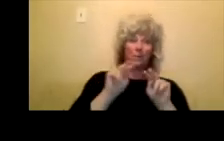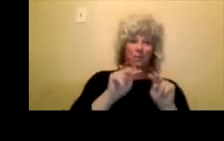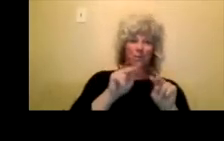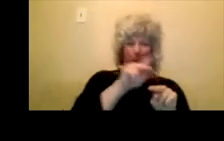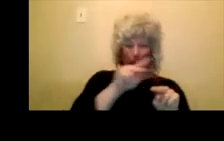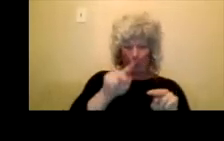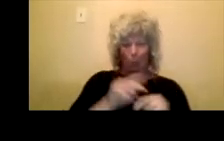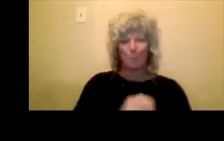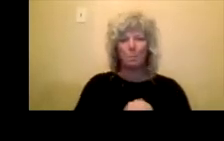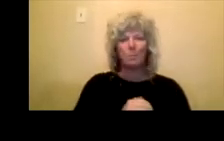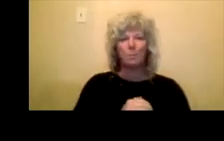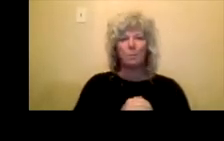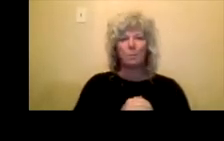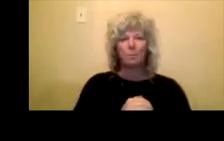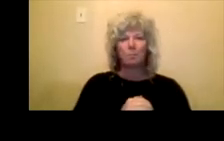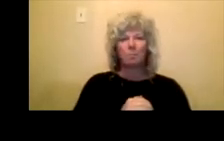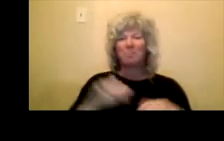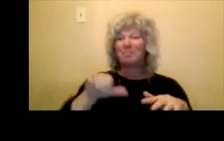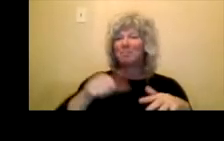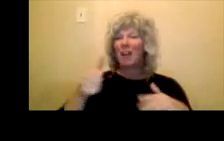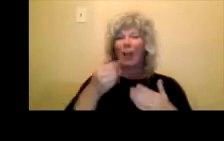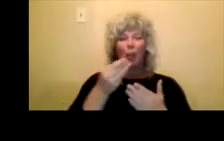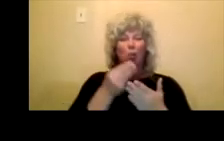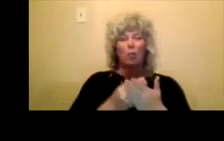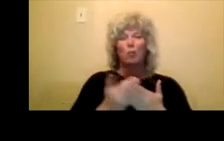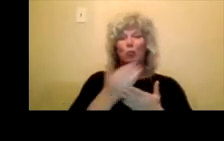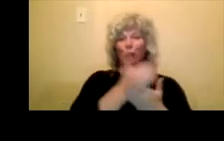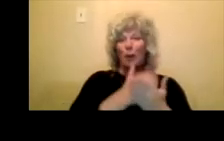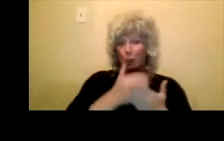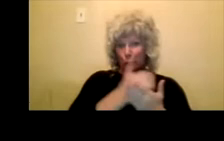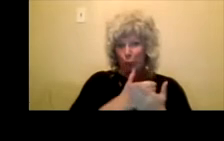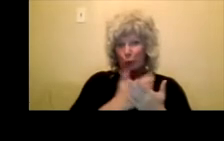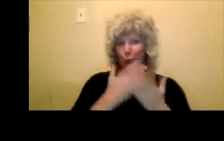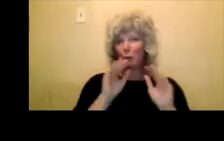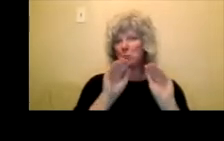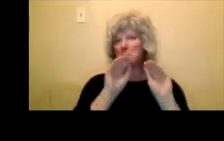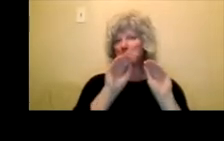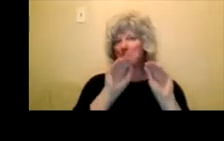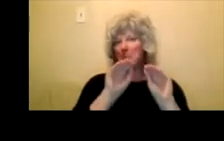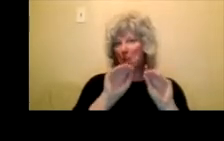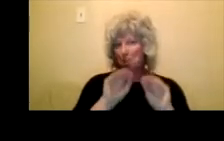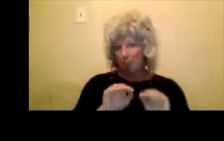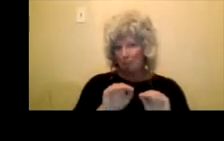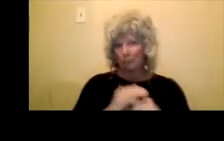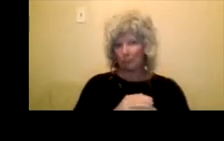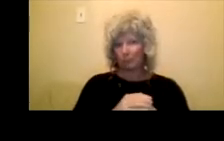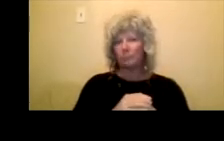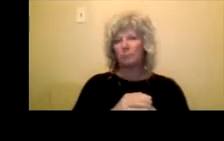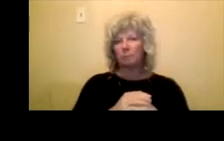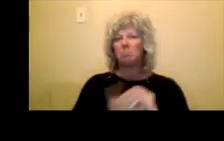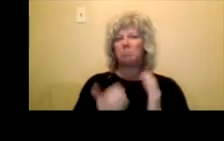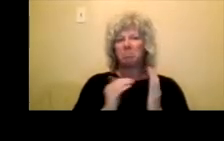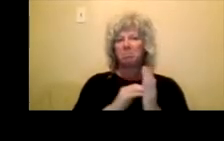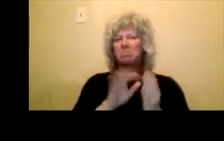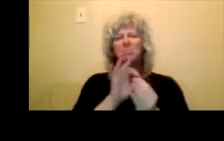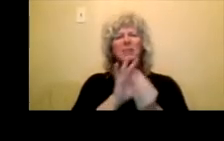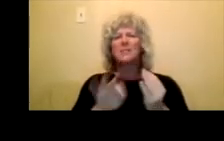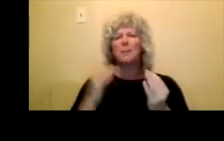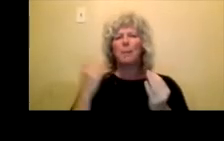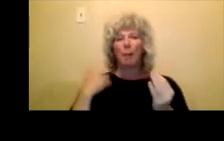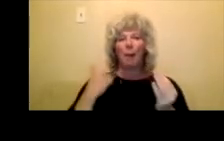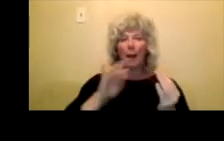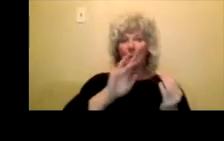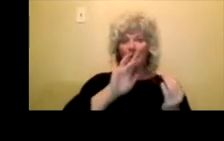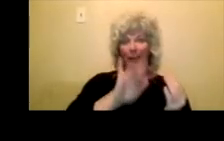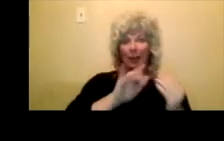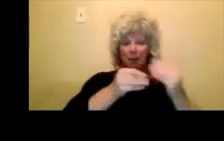any other sources of revenue, um, you'll see that there's a little drop down menu next to a lot of them and that's,